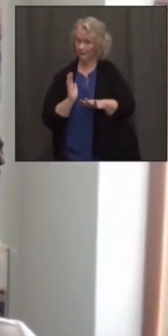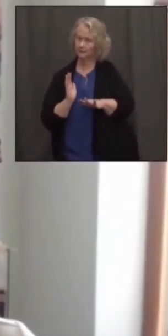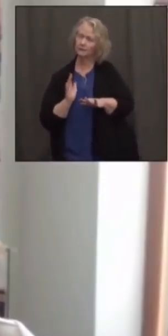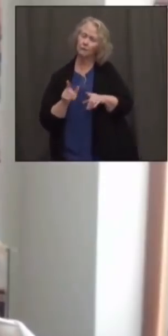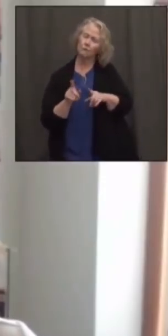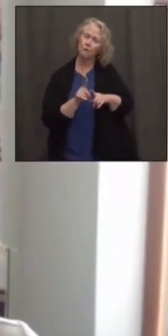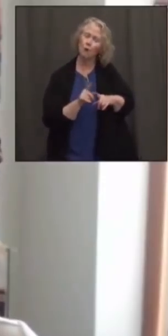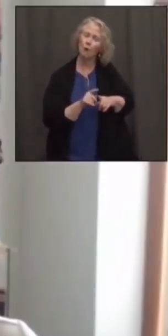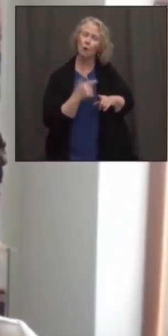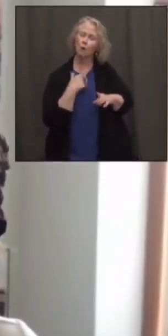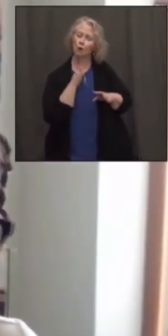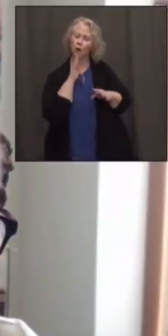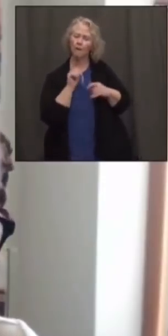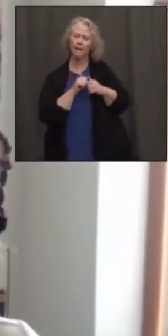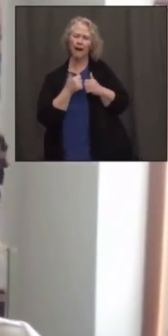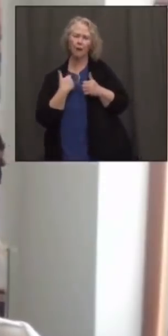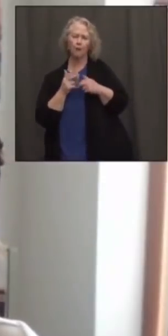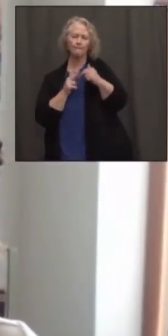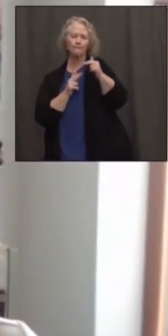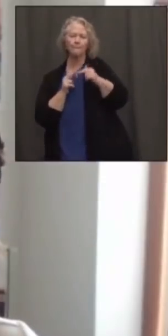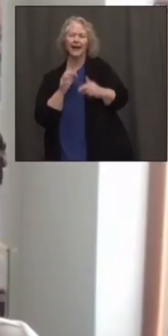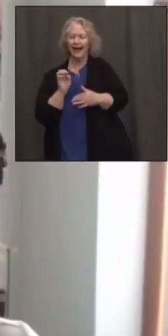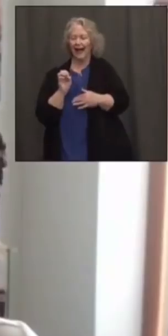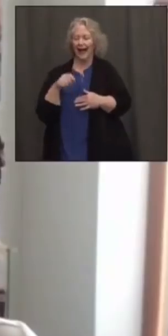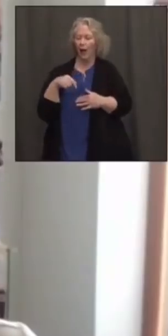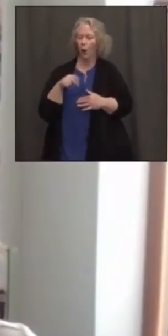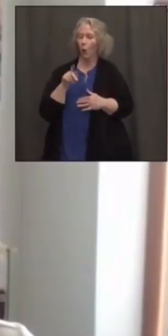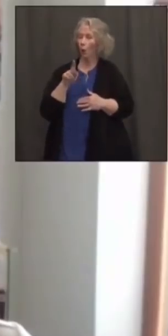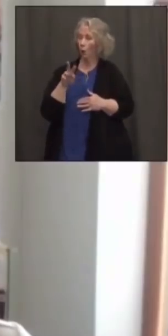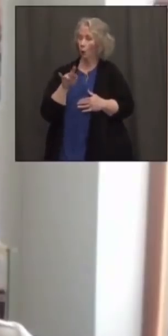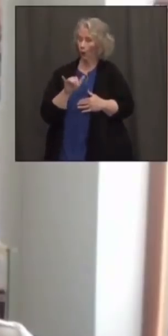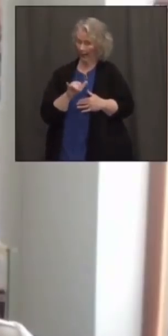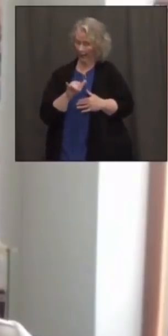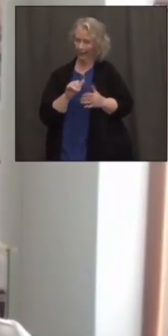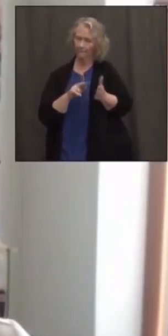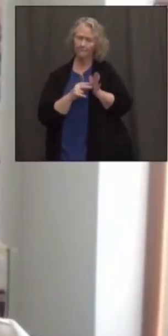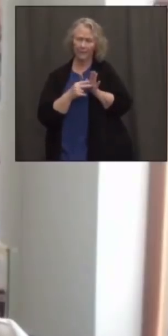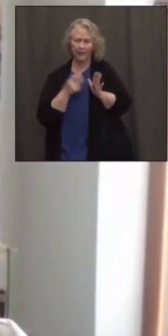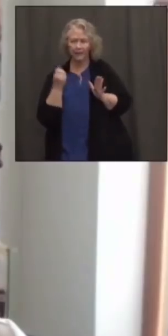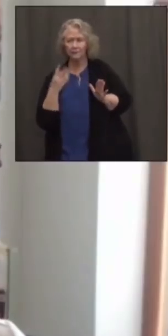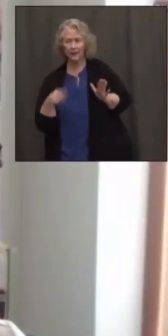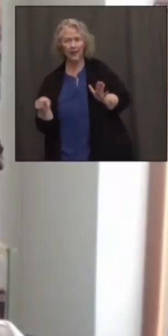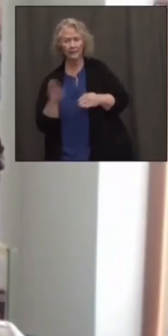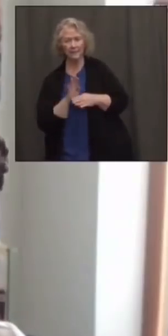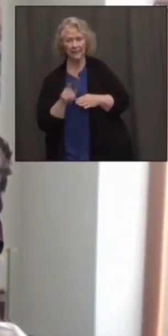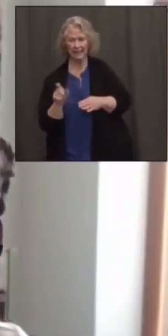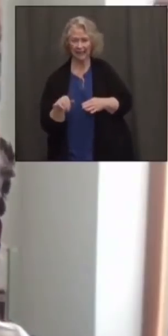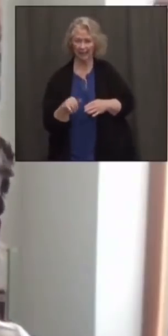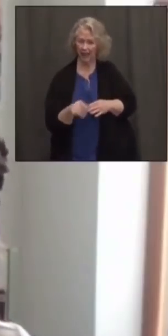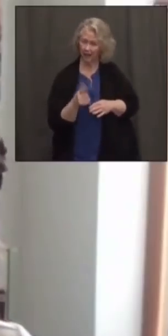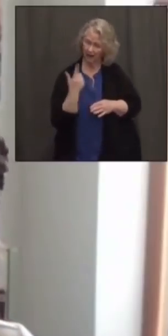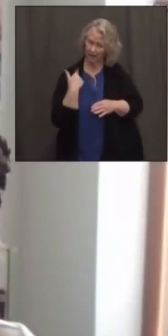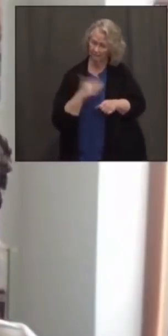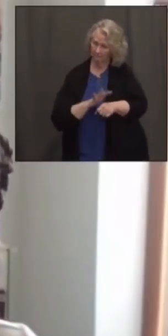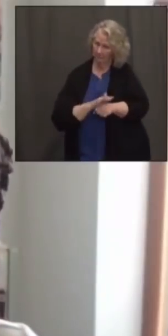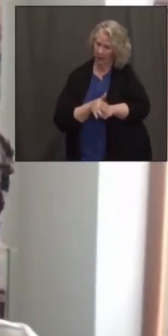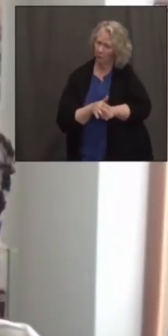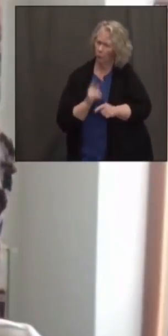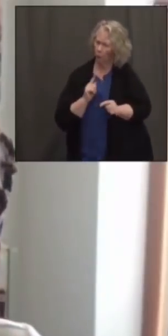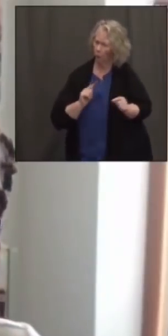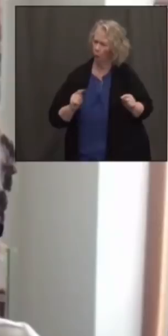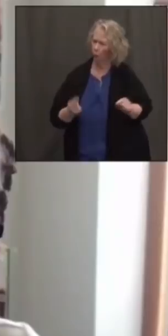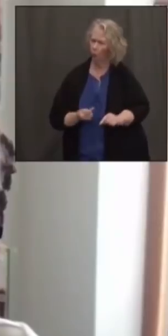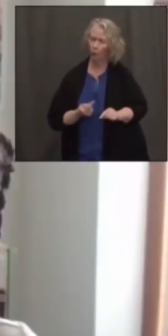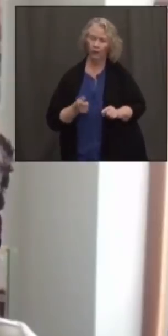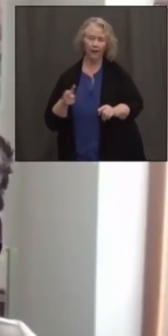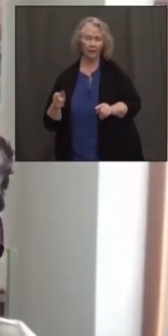we talk about equity building, that's one of the things that we know that businesses need. Coming through the pandemic, we know that businesses aren't